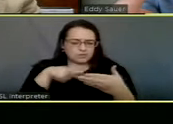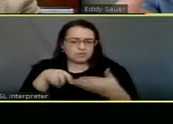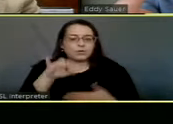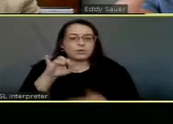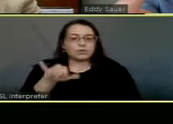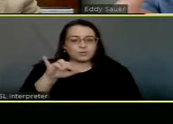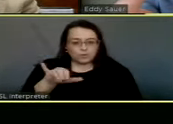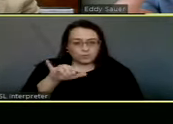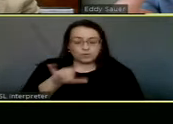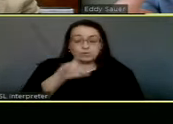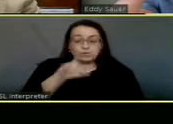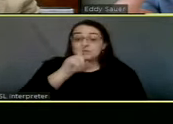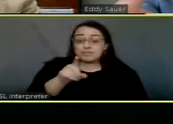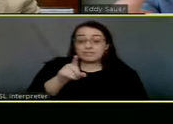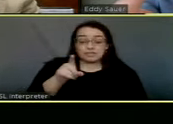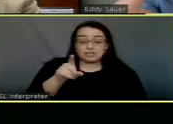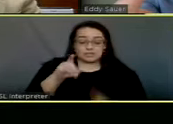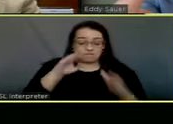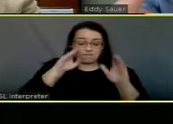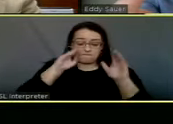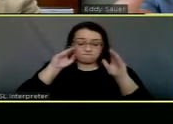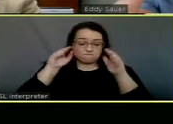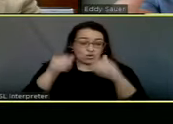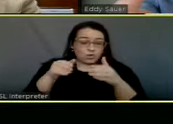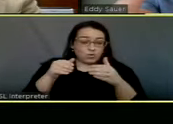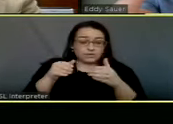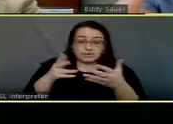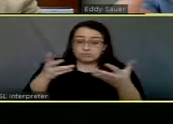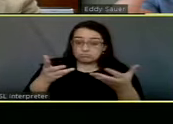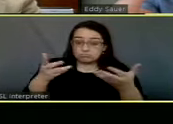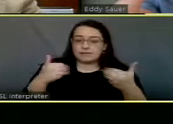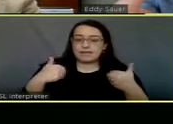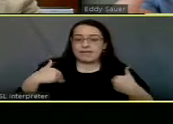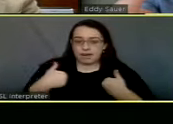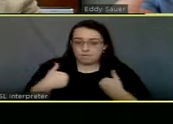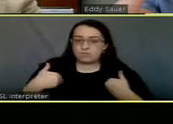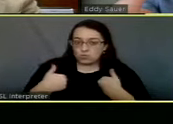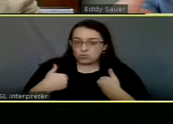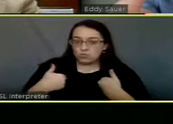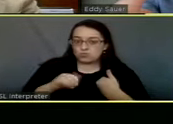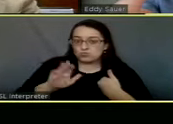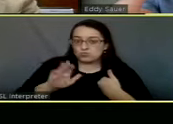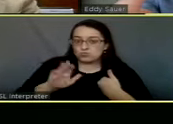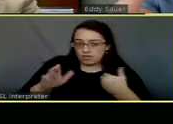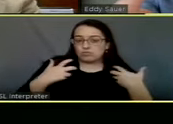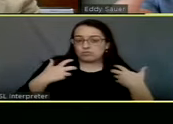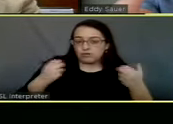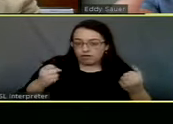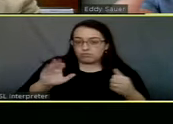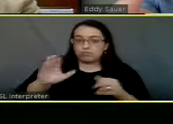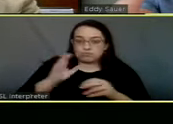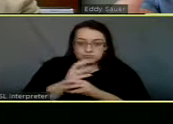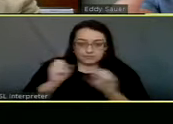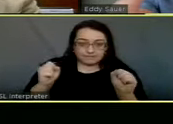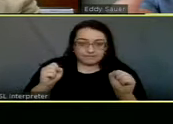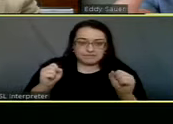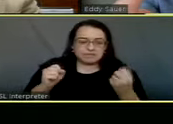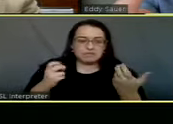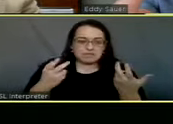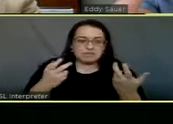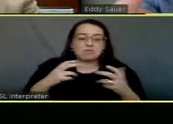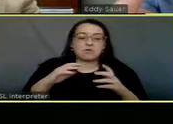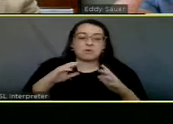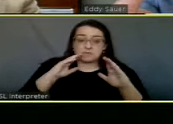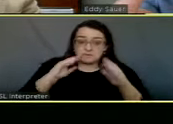really the, the focus is on the animals actually. Um, and what I mean by the focus is on the